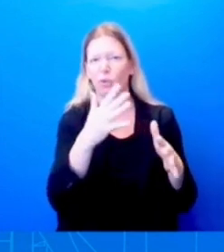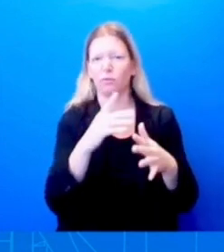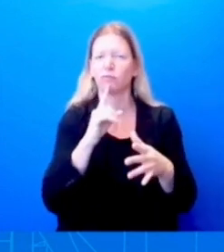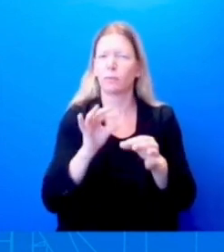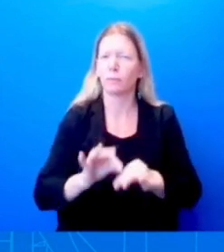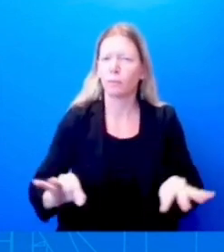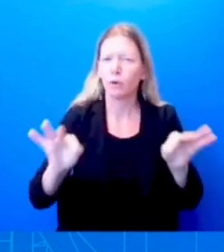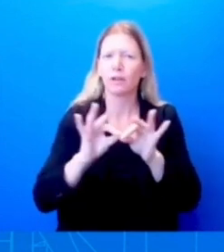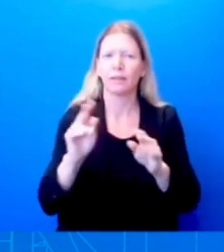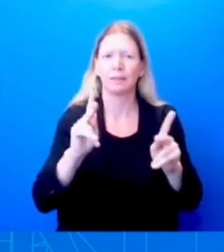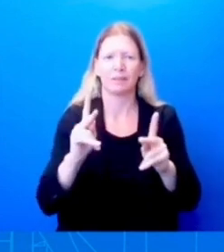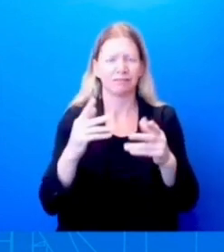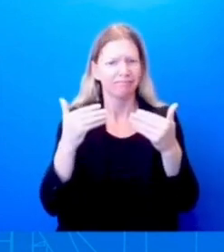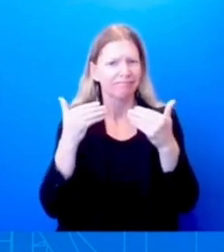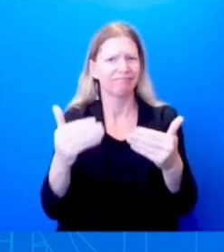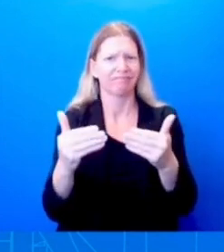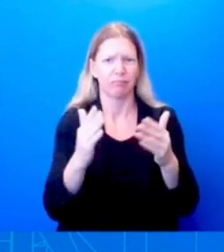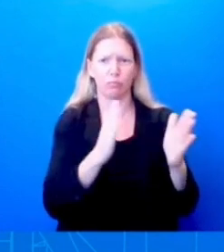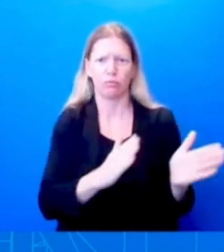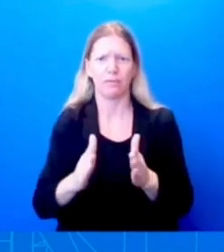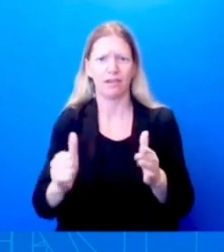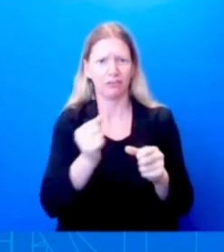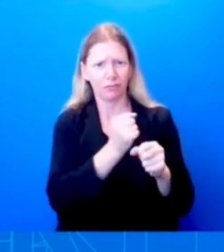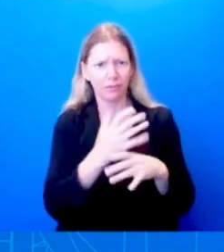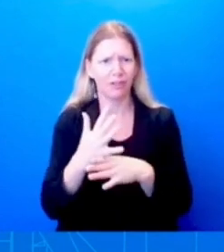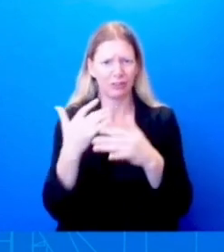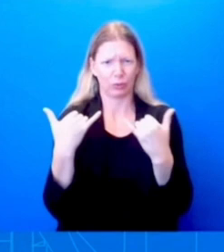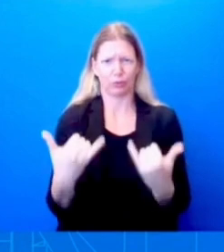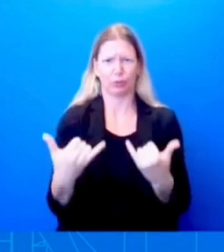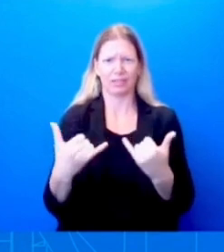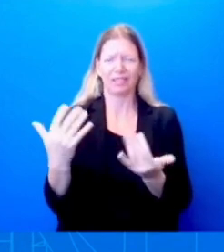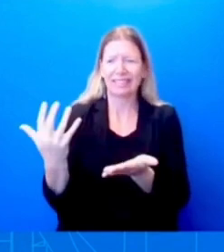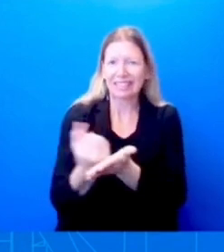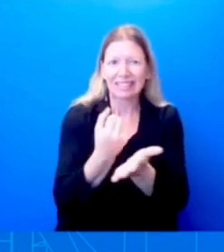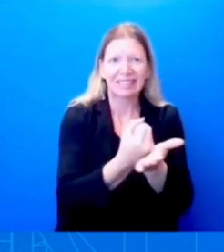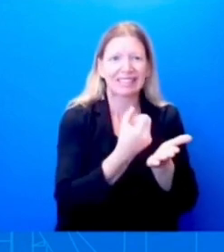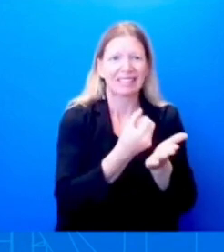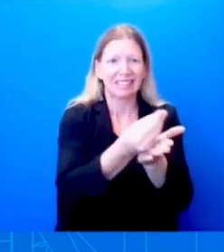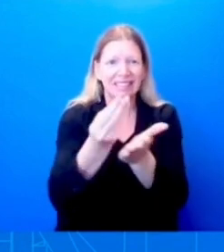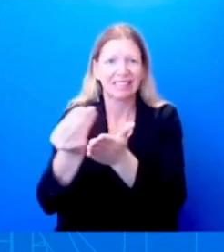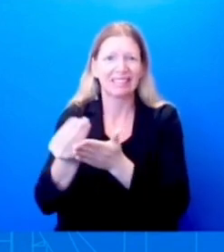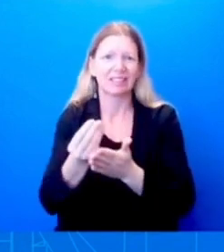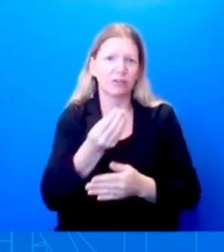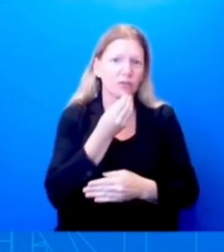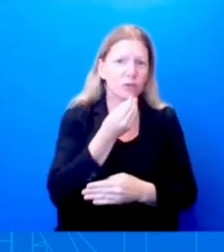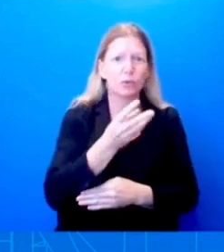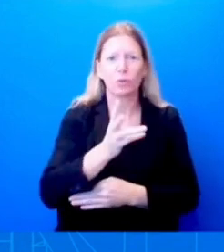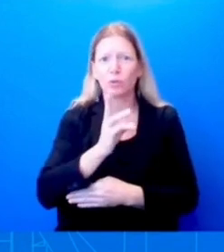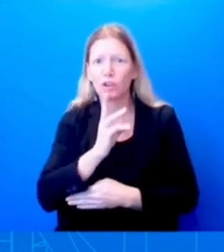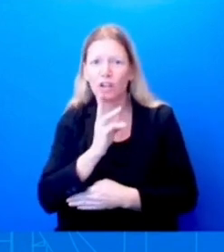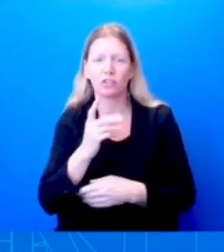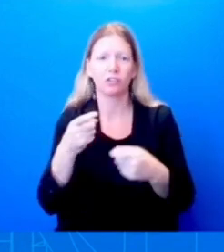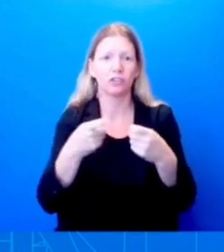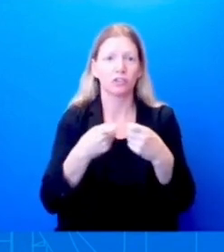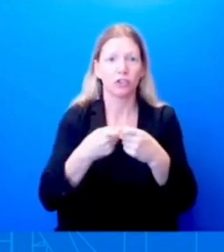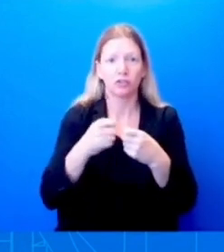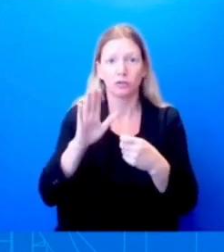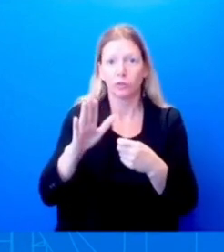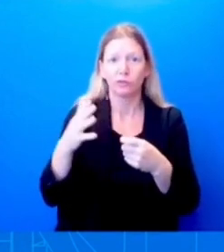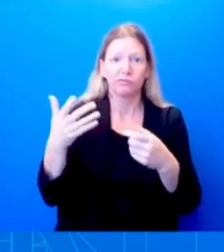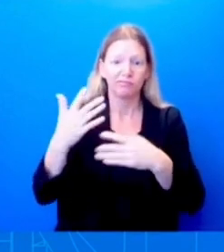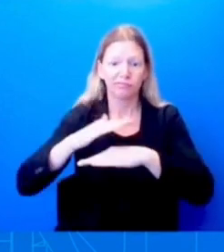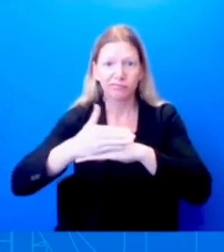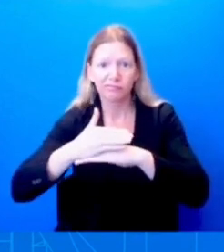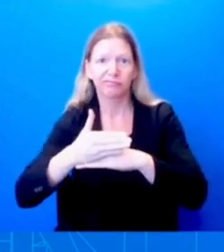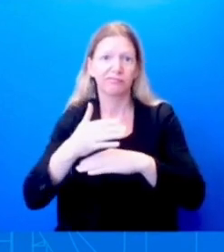so they get food, water, and charge your electronic devices. People should visit ready.gov for tips on